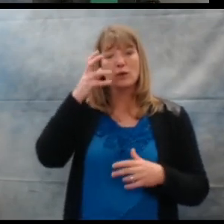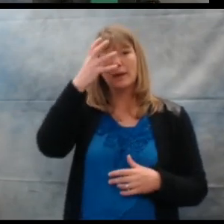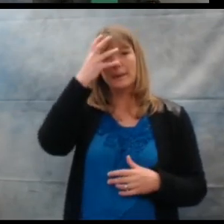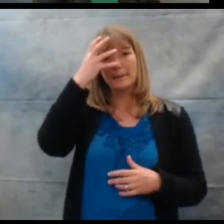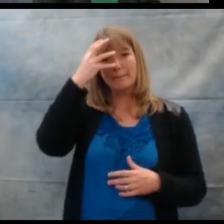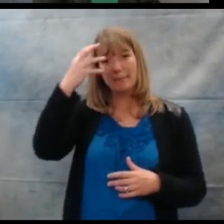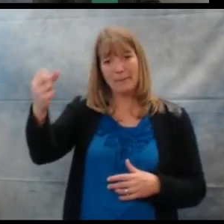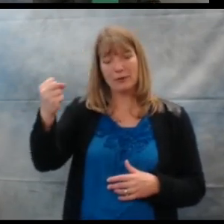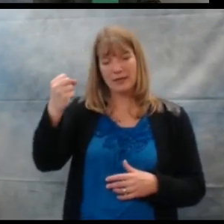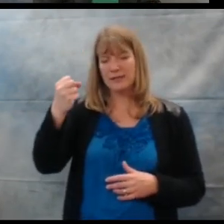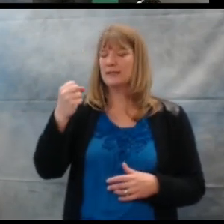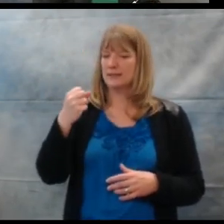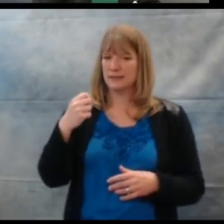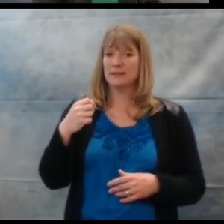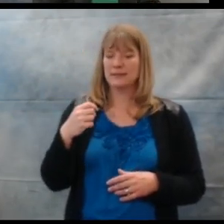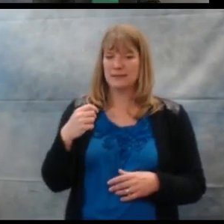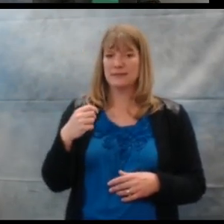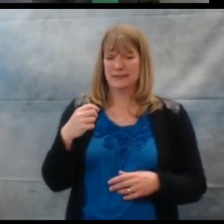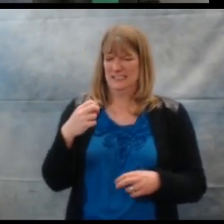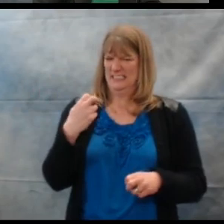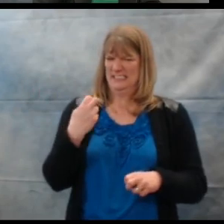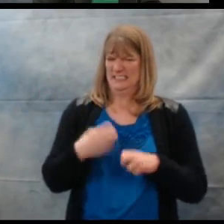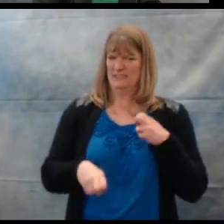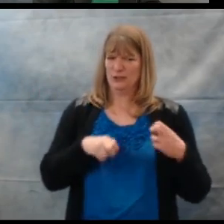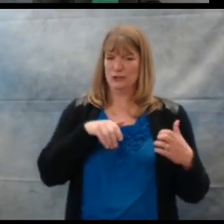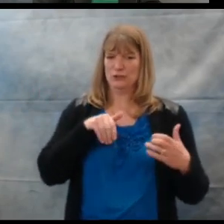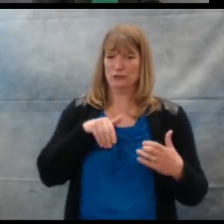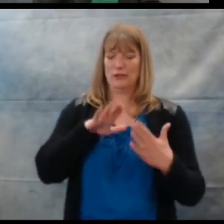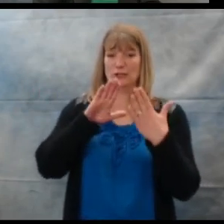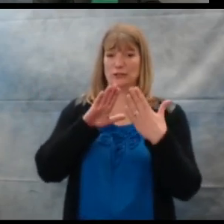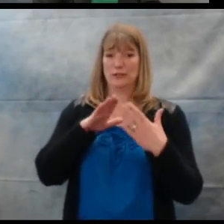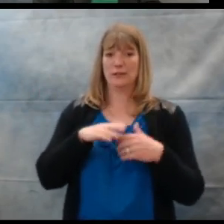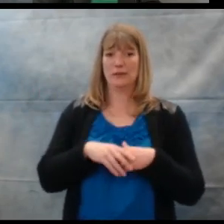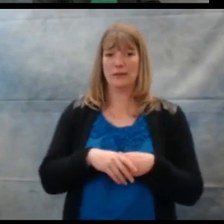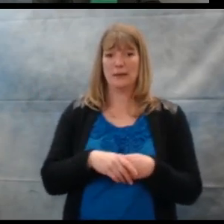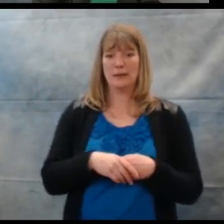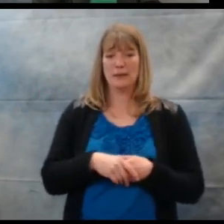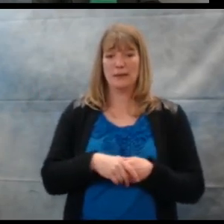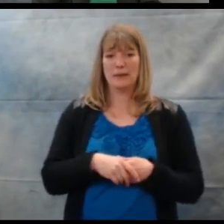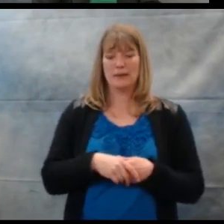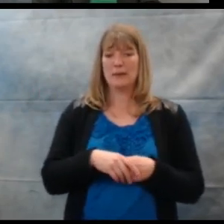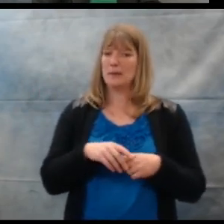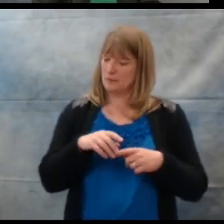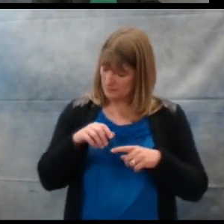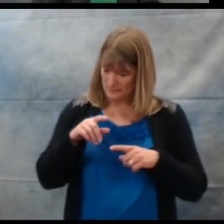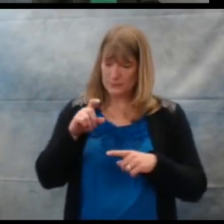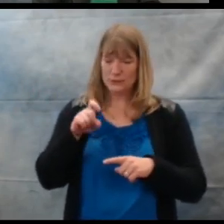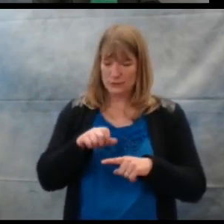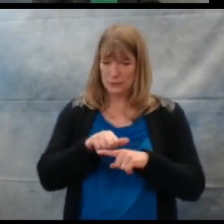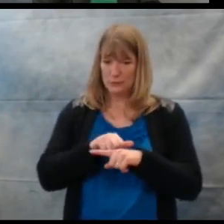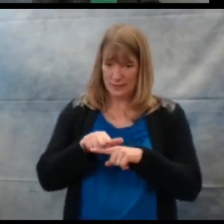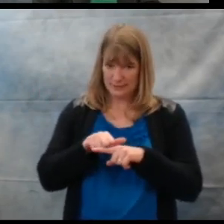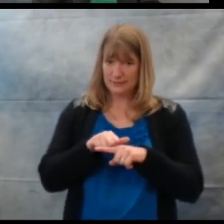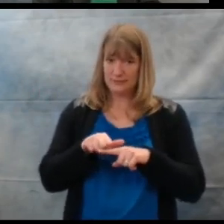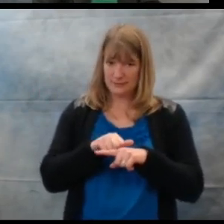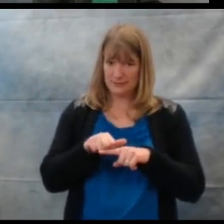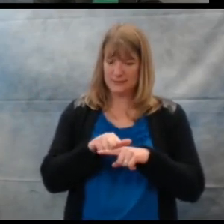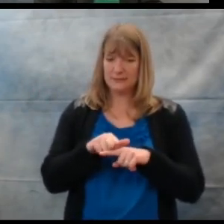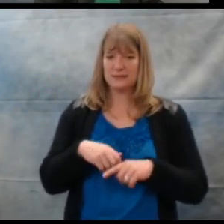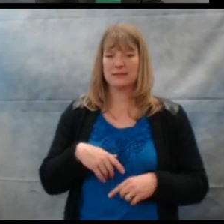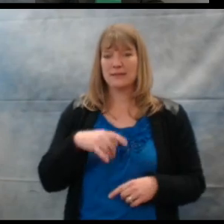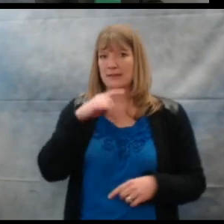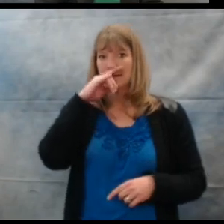Auditory memory is a difficult strategy, but one that needs to be practiced.